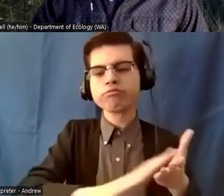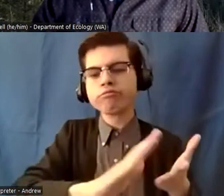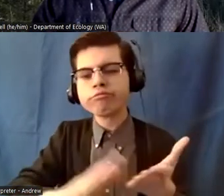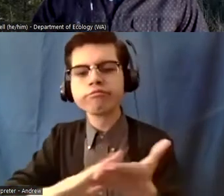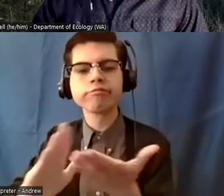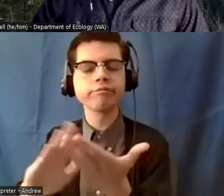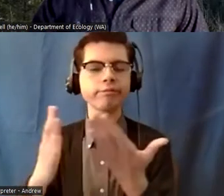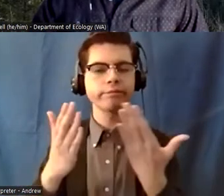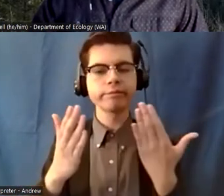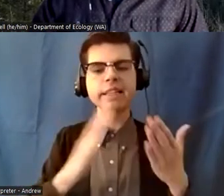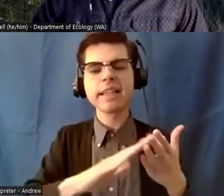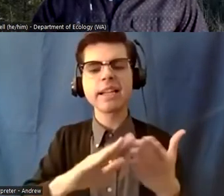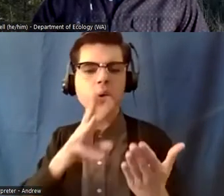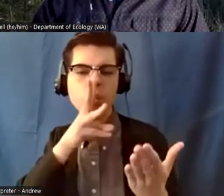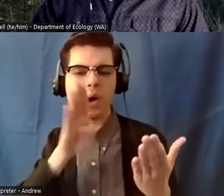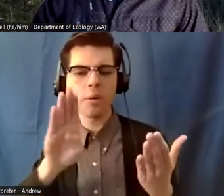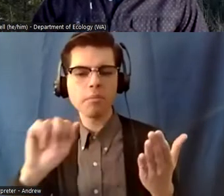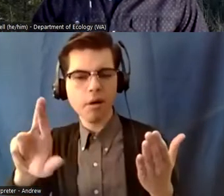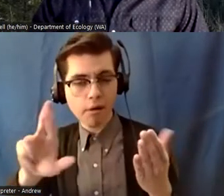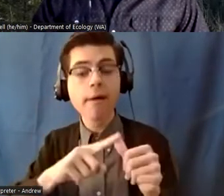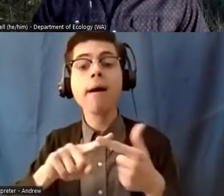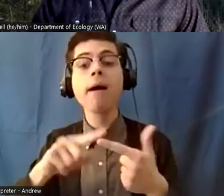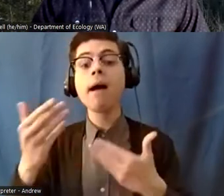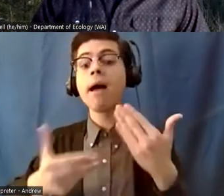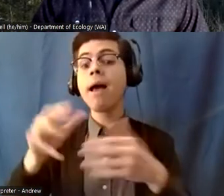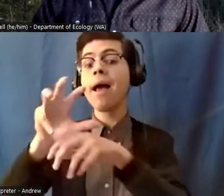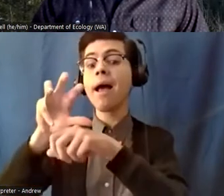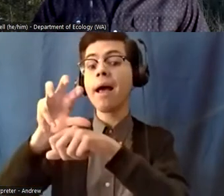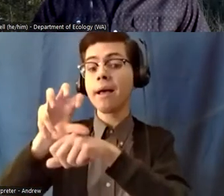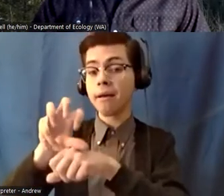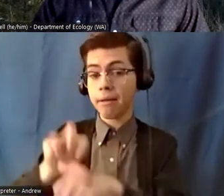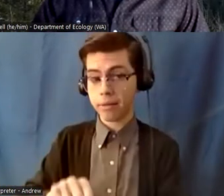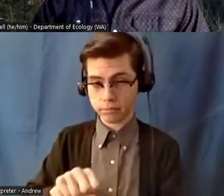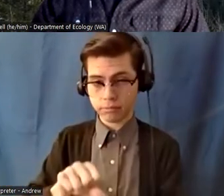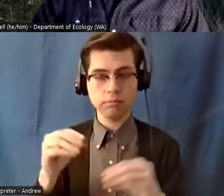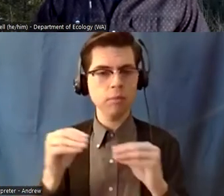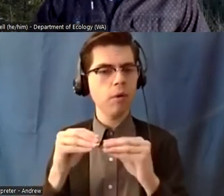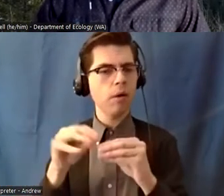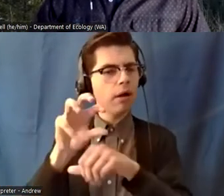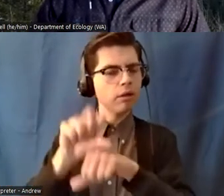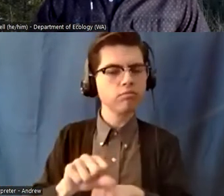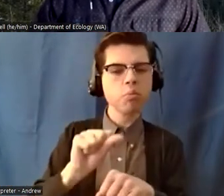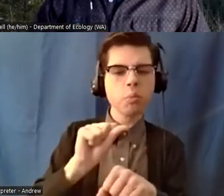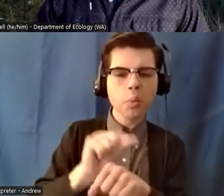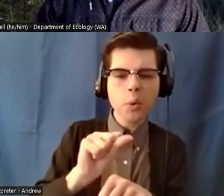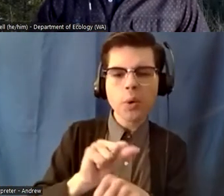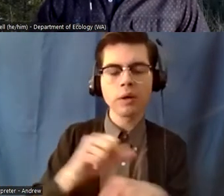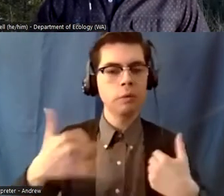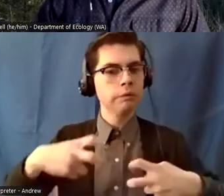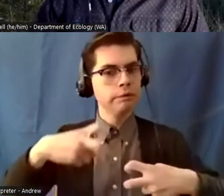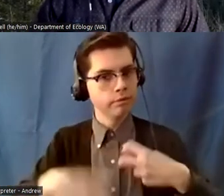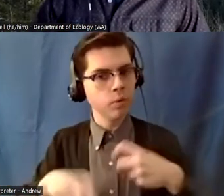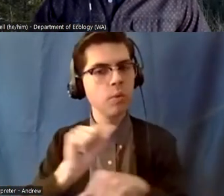but then as we kind of got more acclimated and uh more just used to the kind of just work demand um we